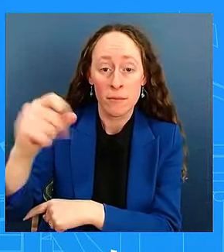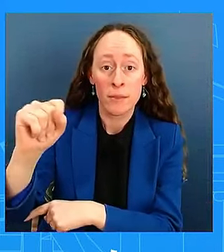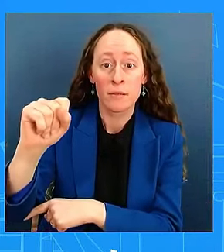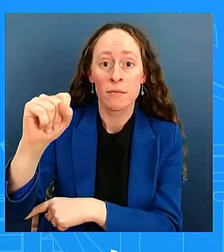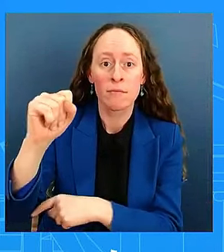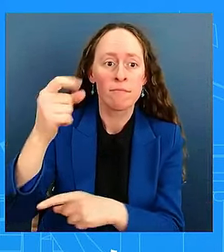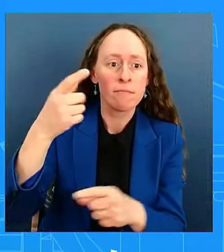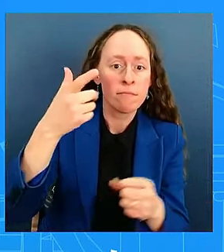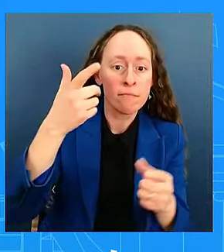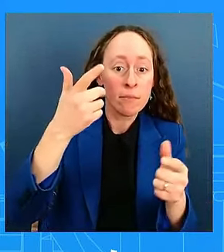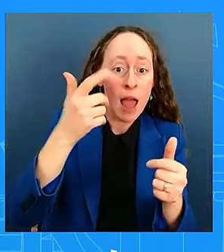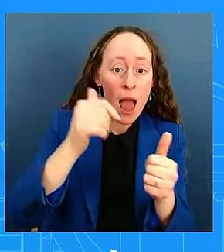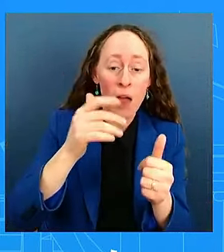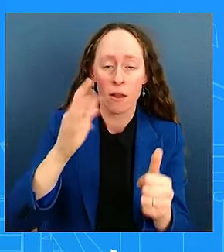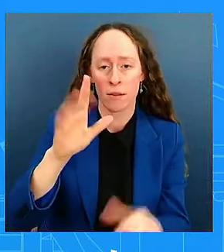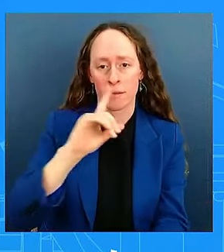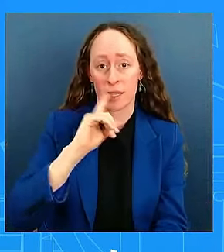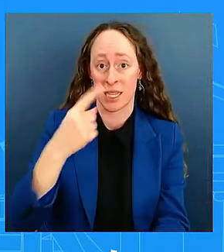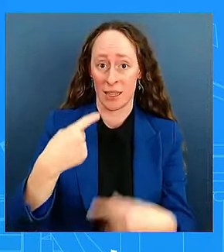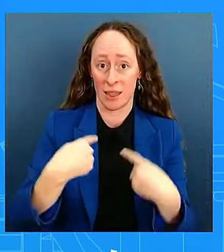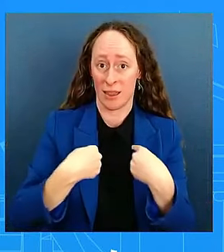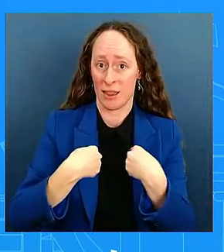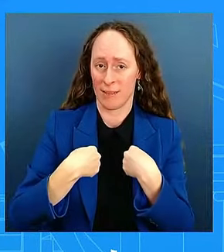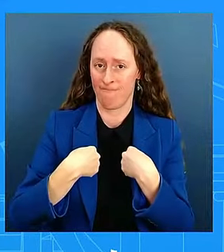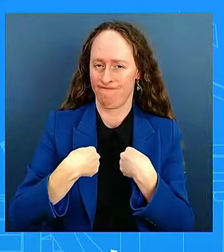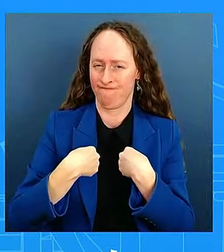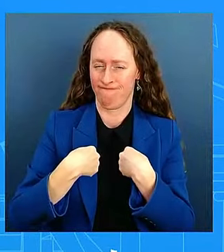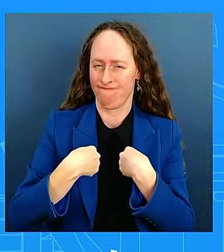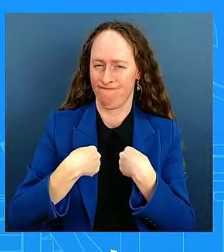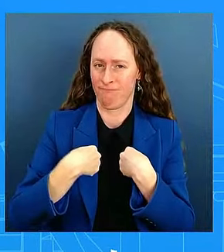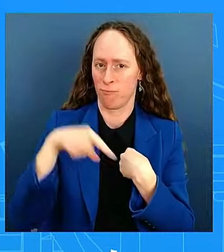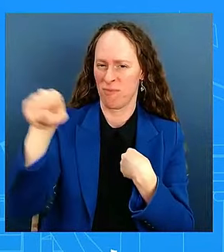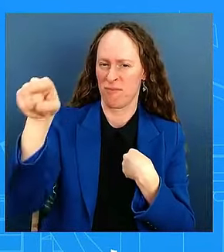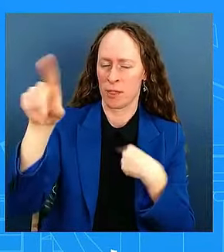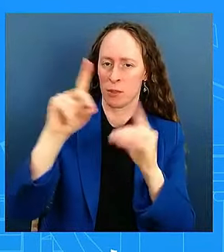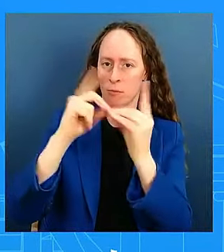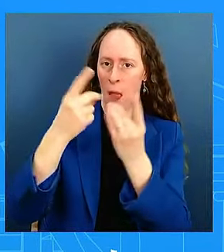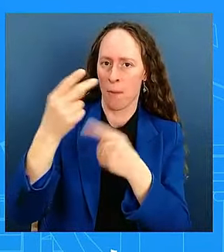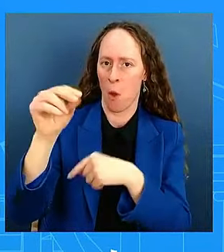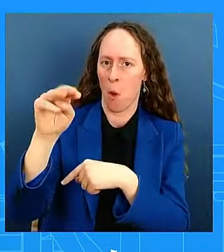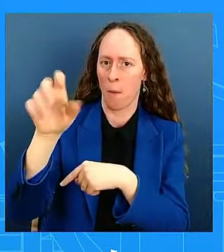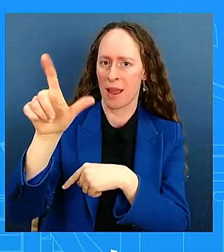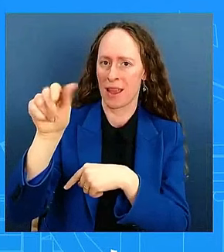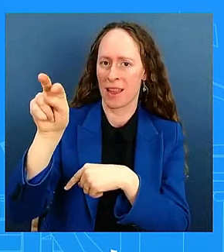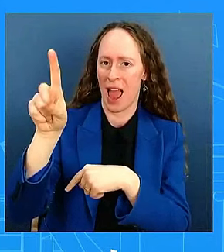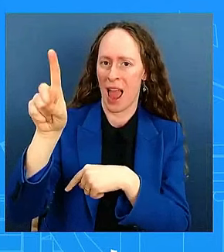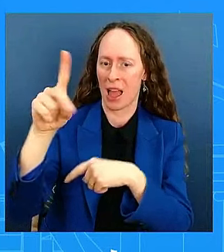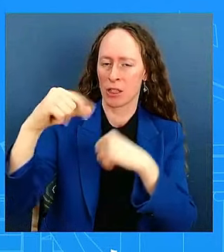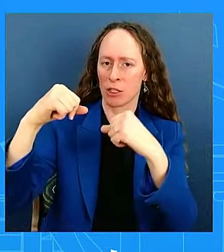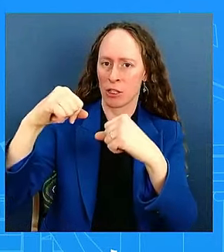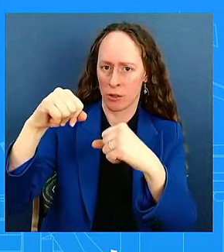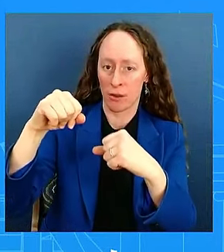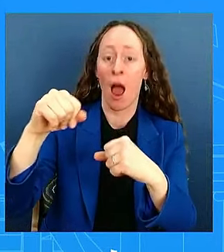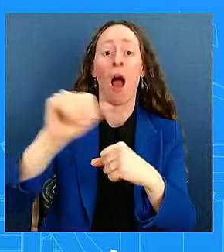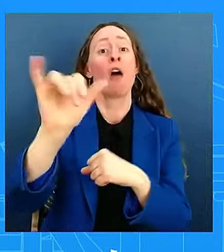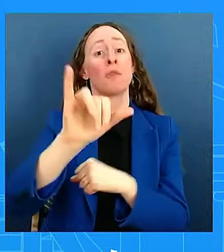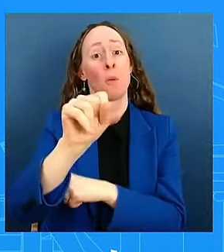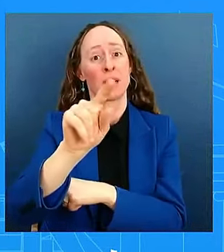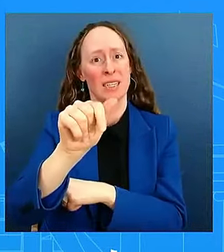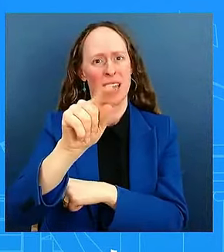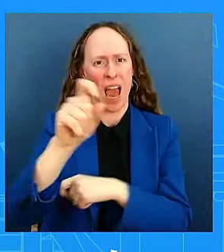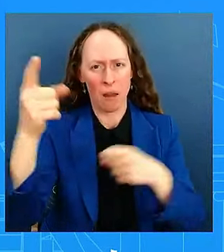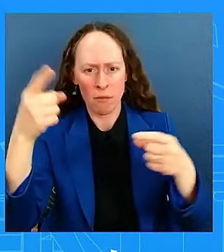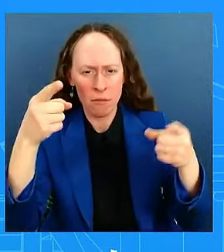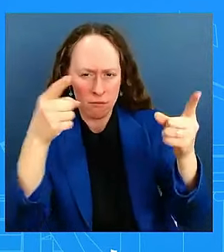decision with DHS and the State Department. They decide, uh, the TPS and, and the best way to move forward. So I, I'm not going to, uh,